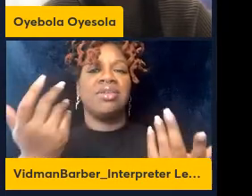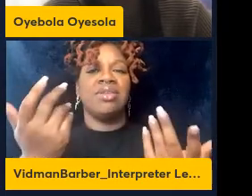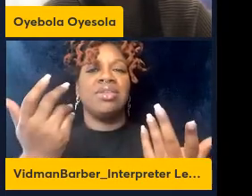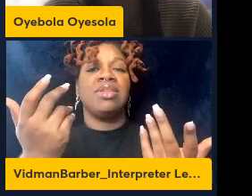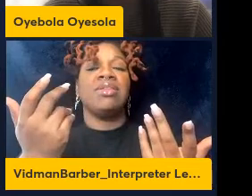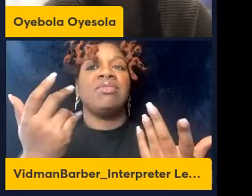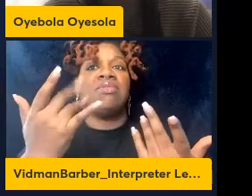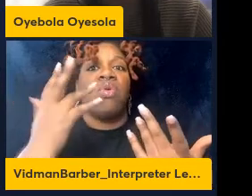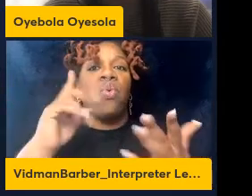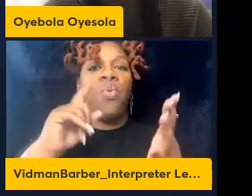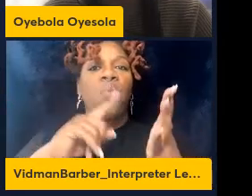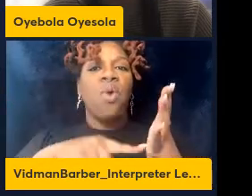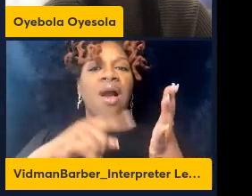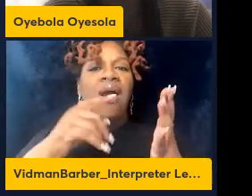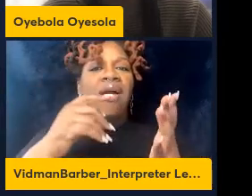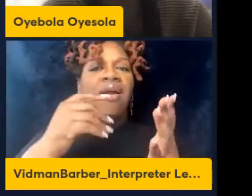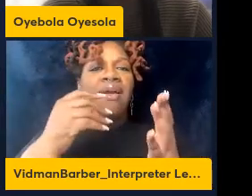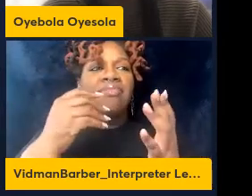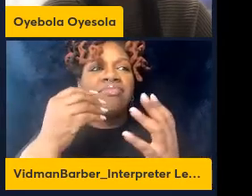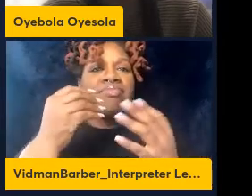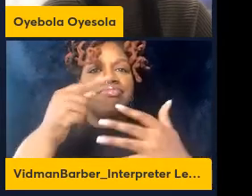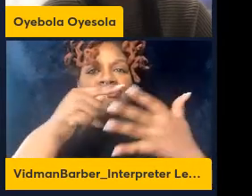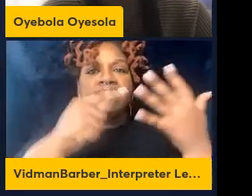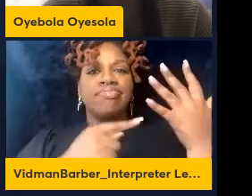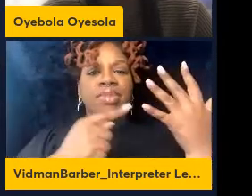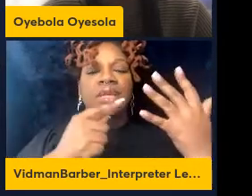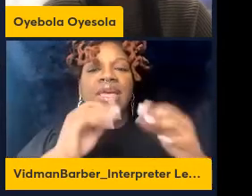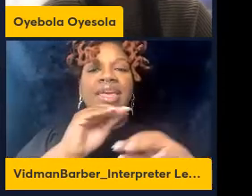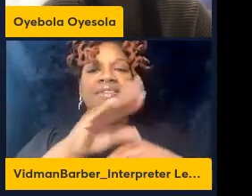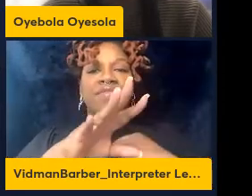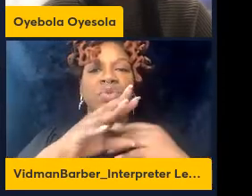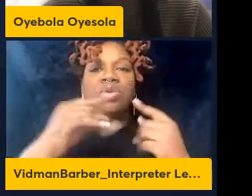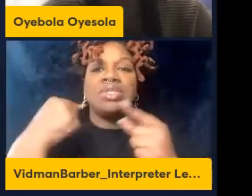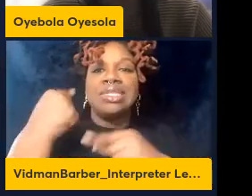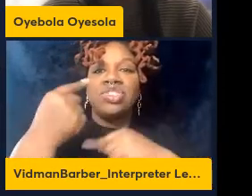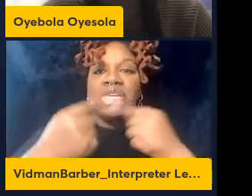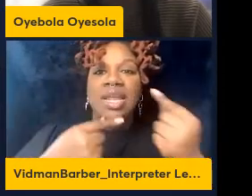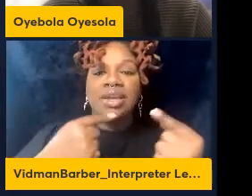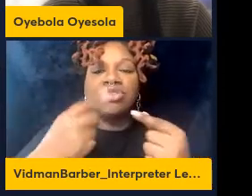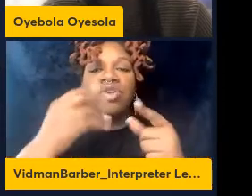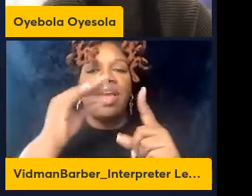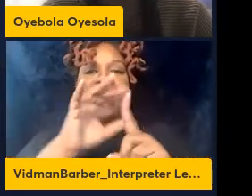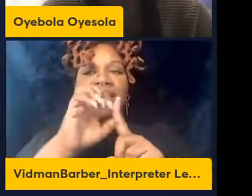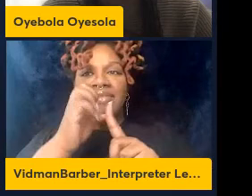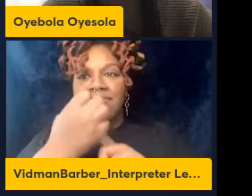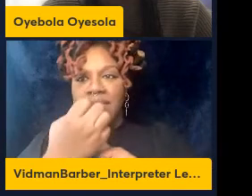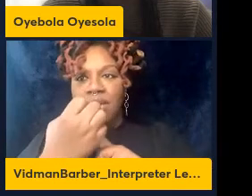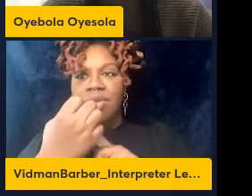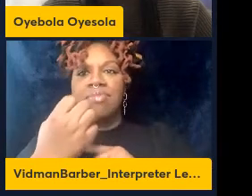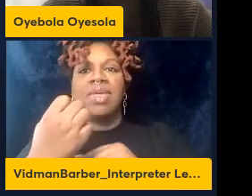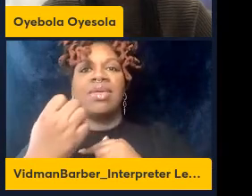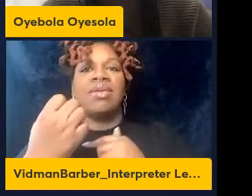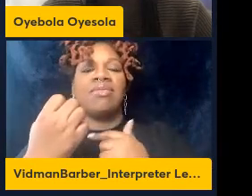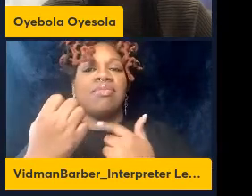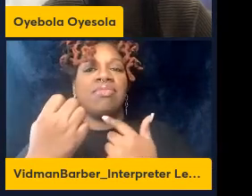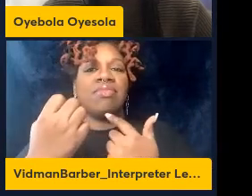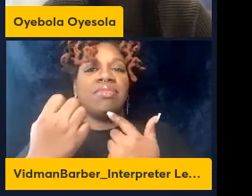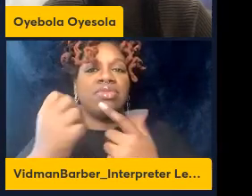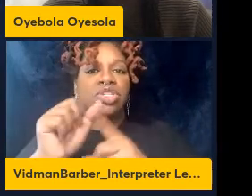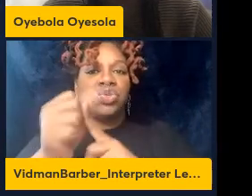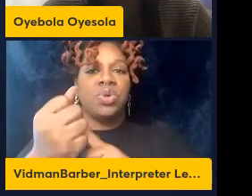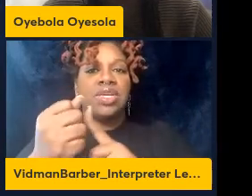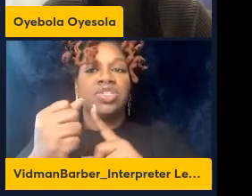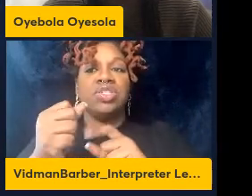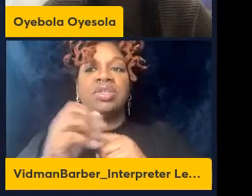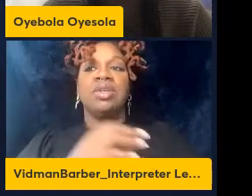and environmental variation and then we can look at the loading factor the population that is